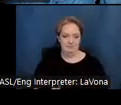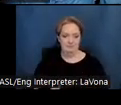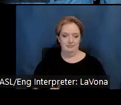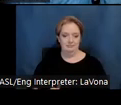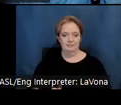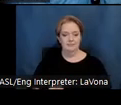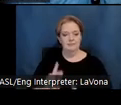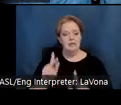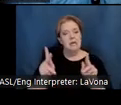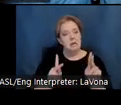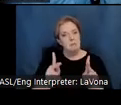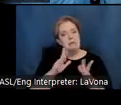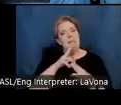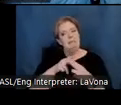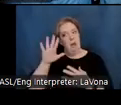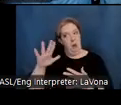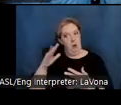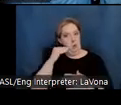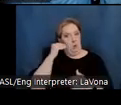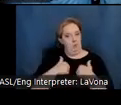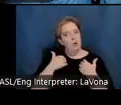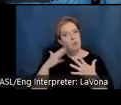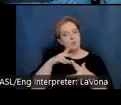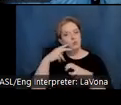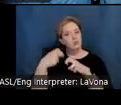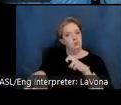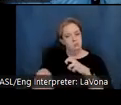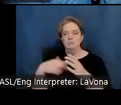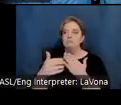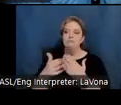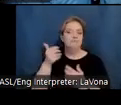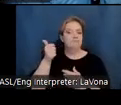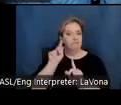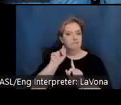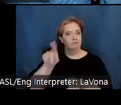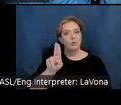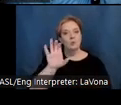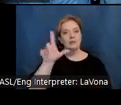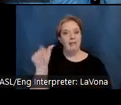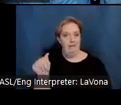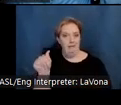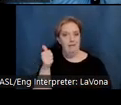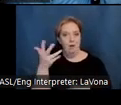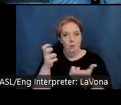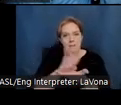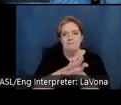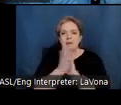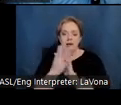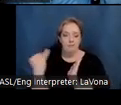tough home life, she managed to get herself to UCLA, where she dreamed of becoming an artist.